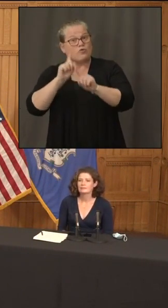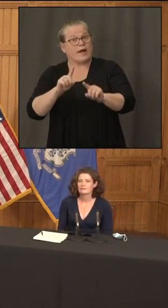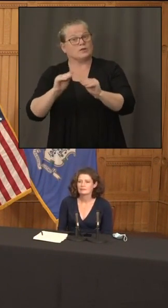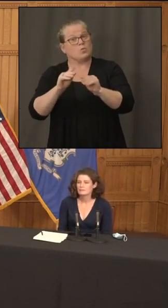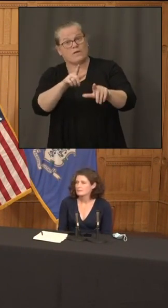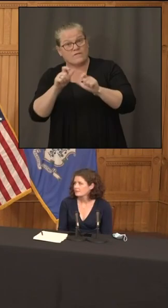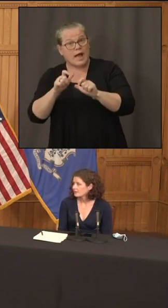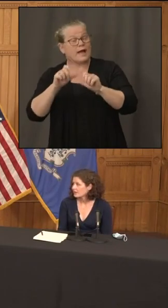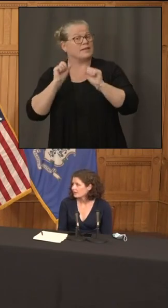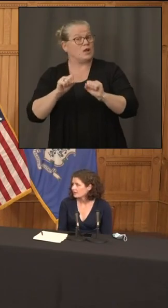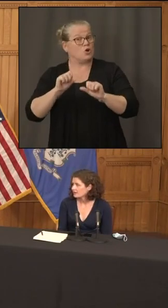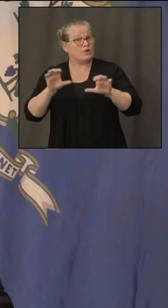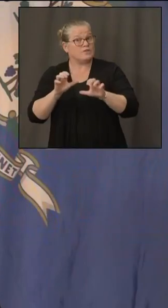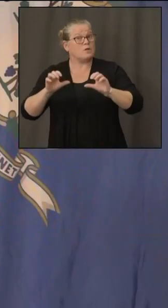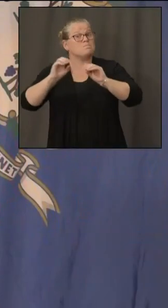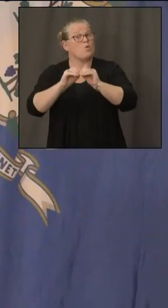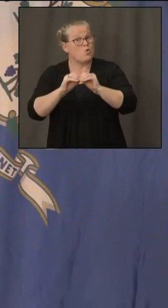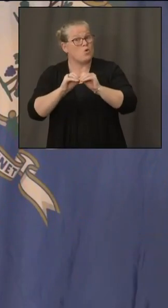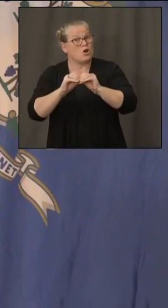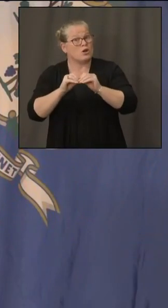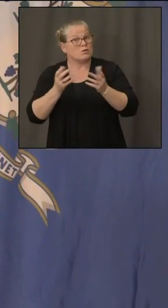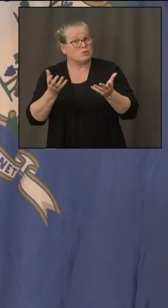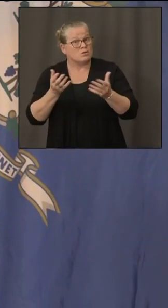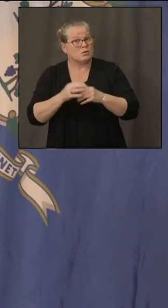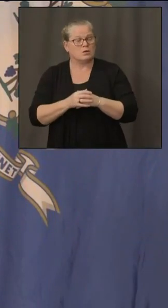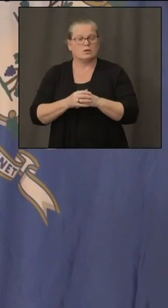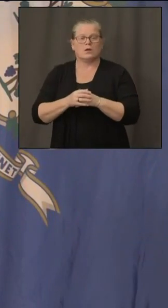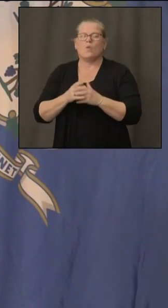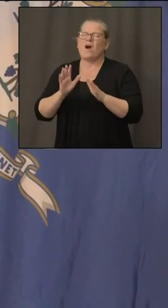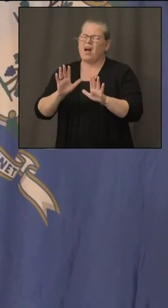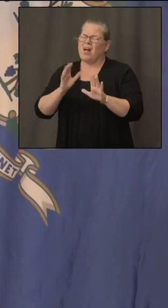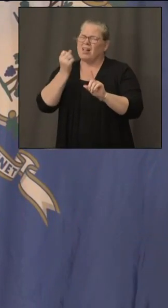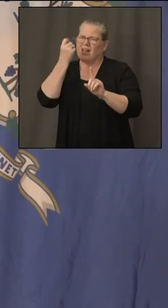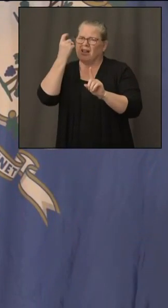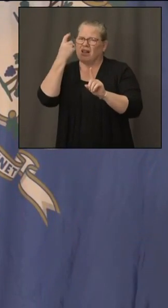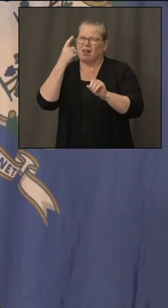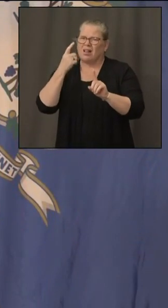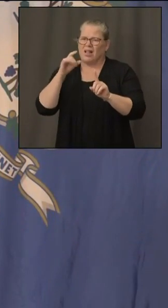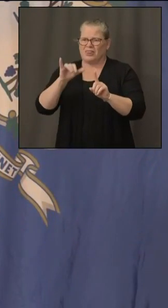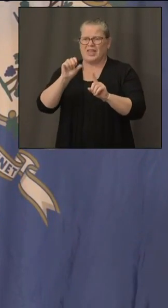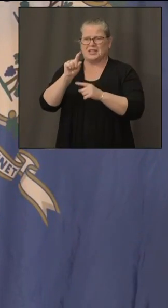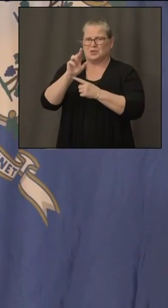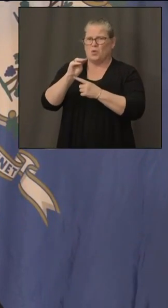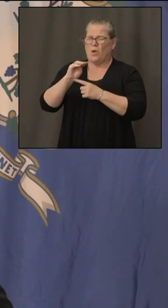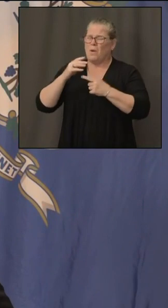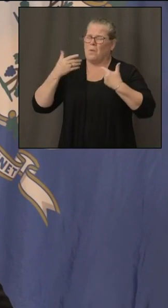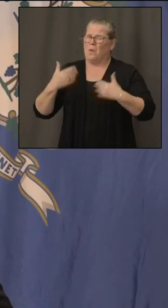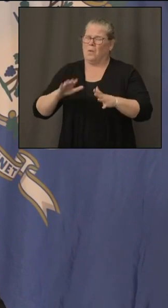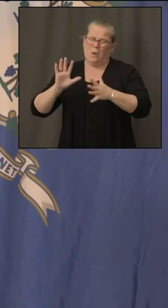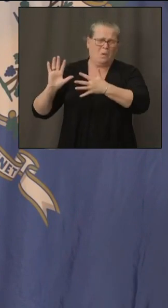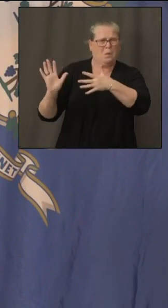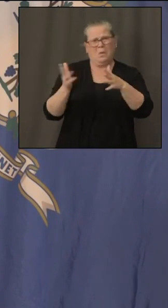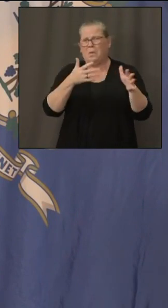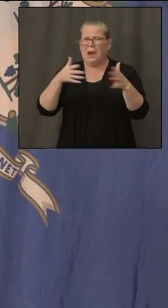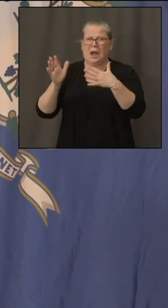well let's start with the fact that this was a brutal storm that hit us and uh far exceeded just about any hit we've had